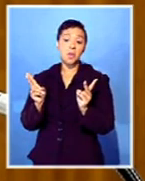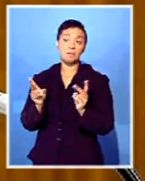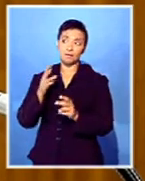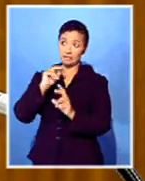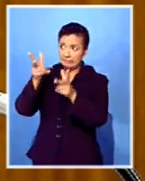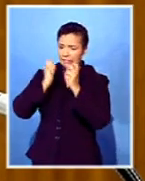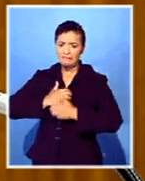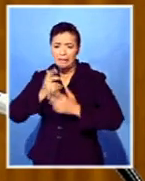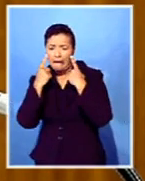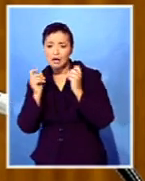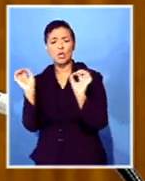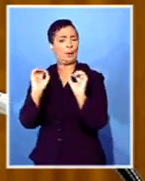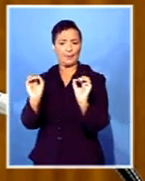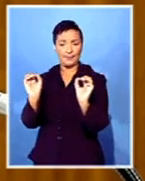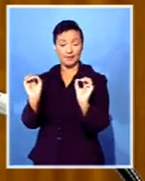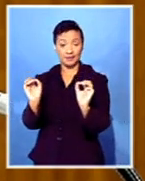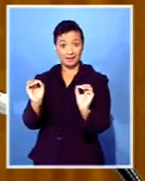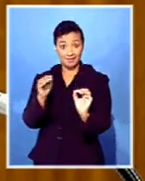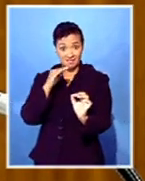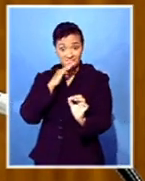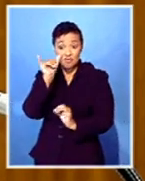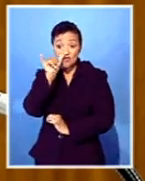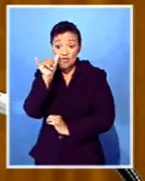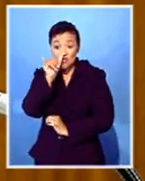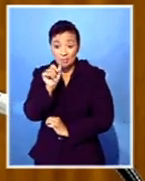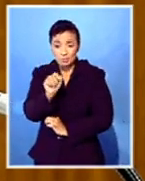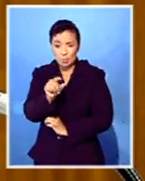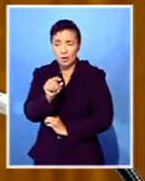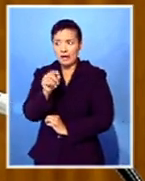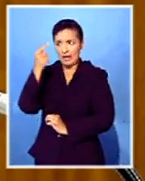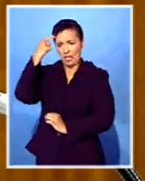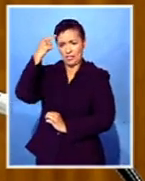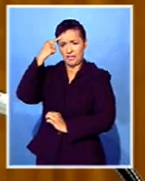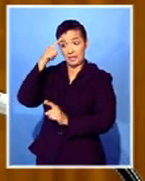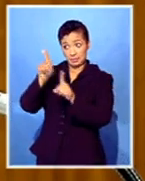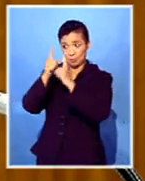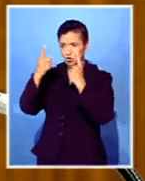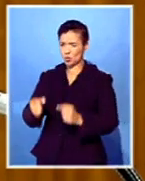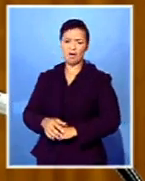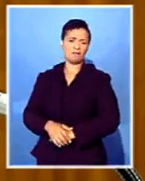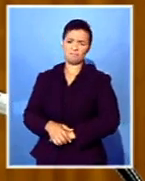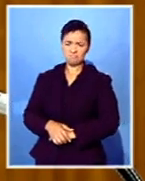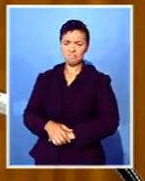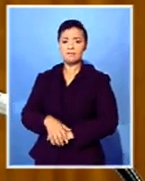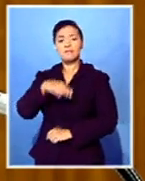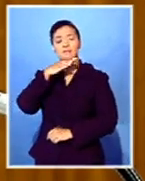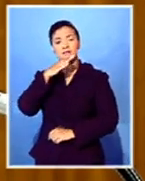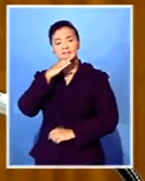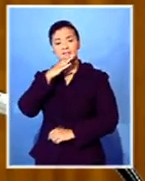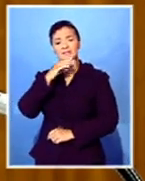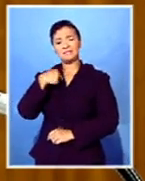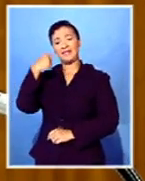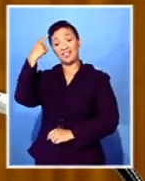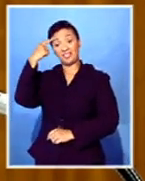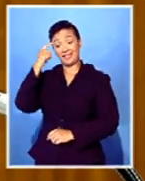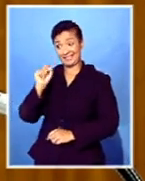acumen for it. This crime must fill all persons with abhorrence and I feel none of the unease postulated